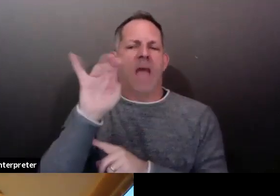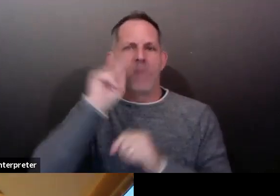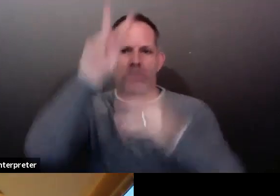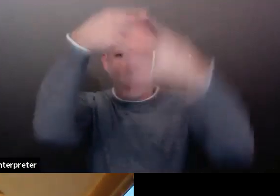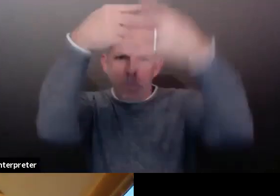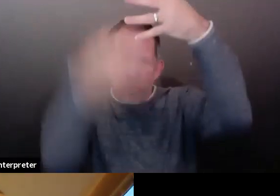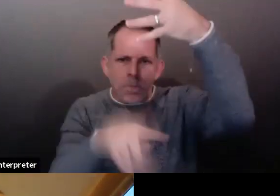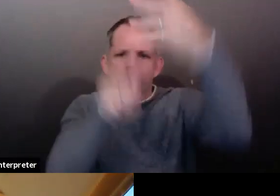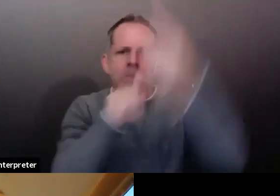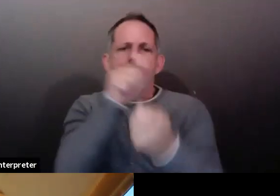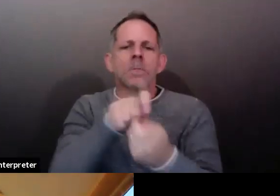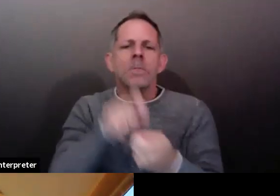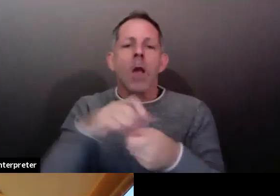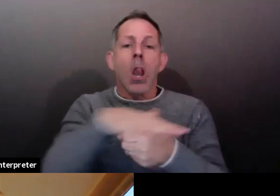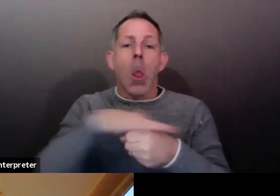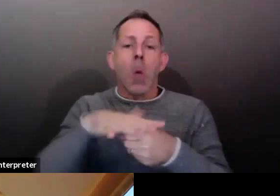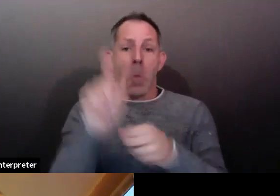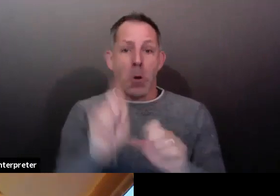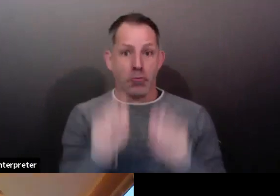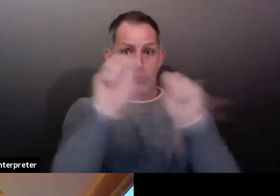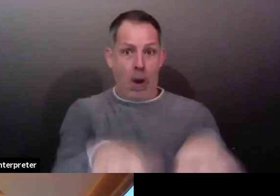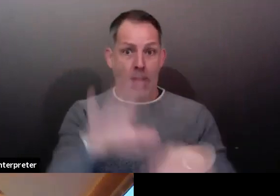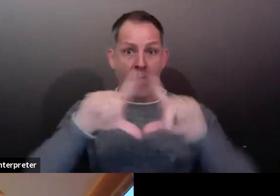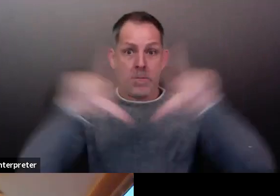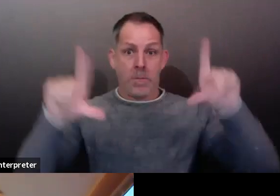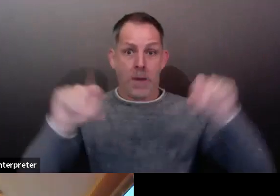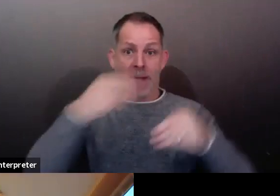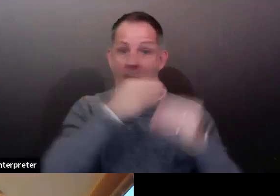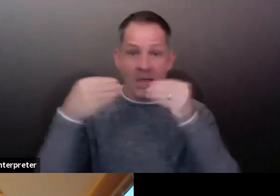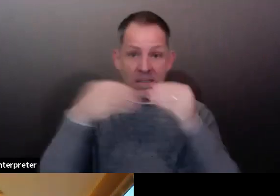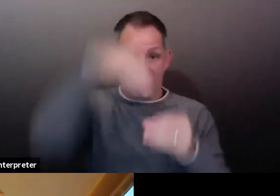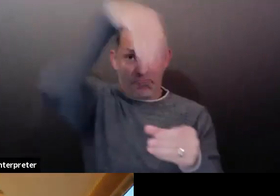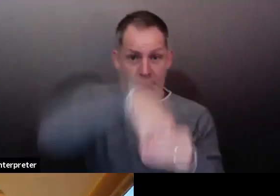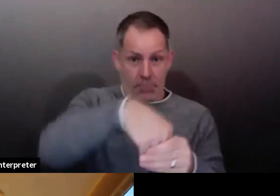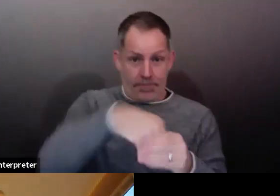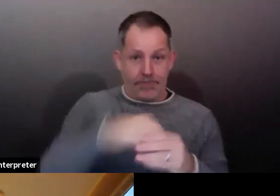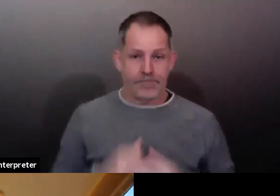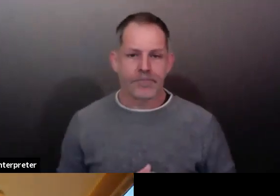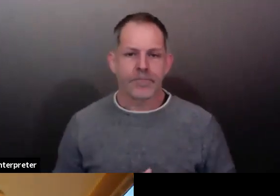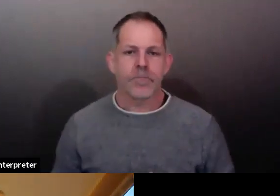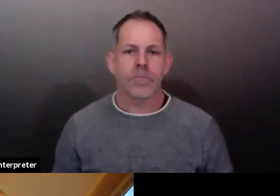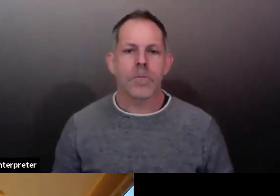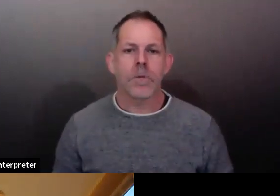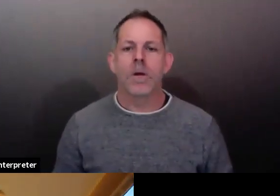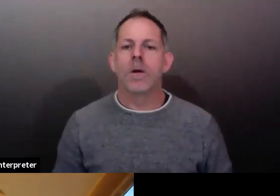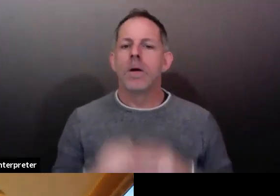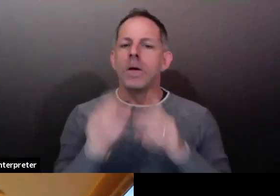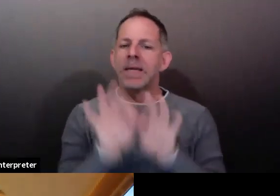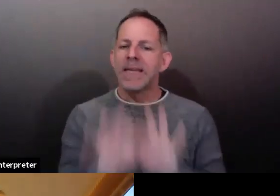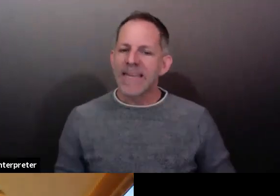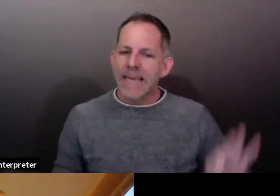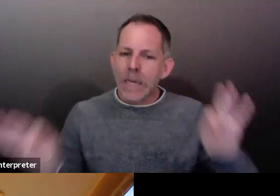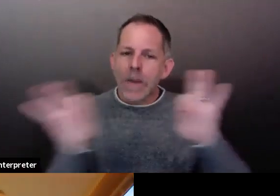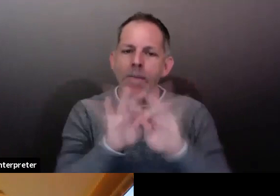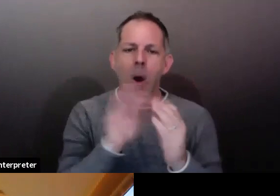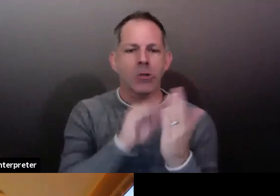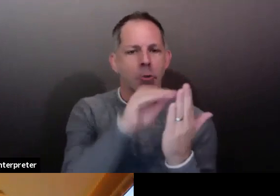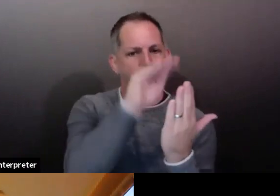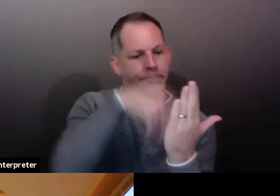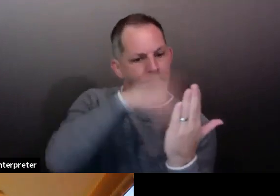or use accessible ballot marking tools, you can visit our staff at one of the three accessible voting sites.